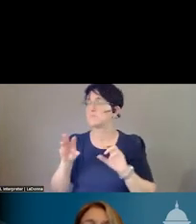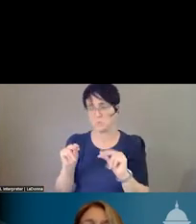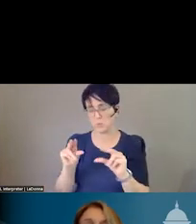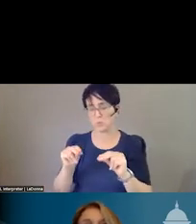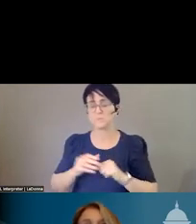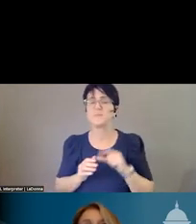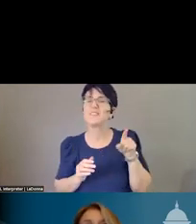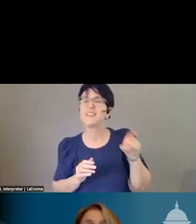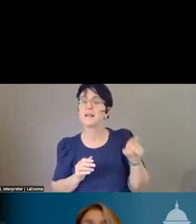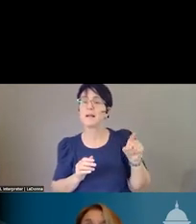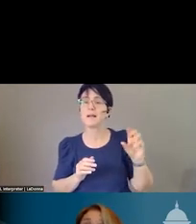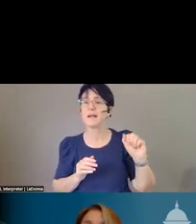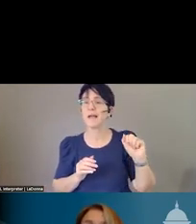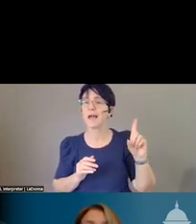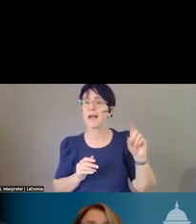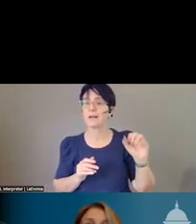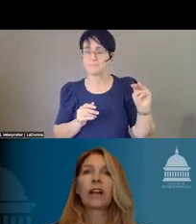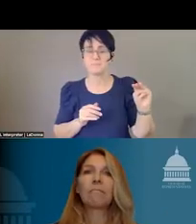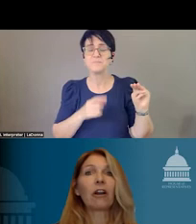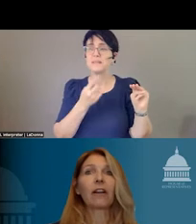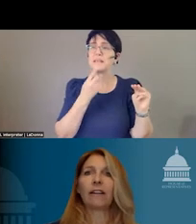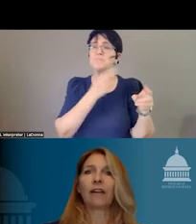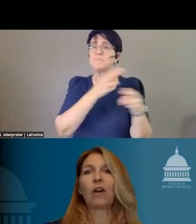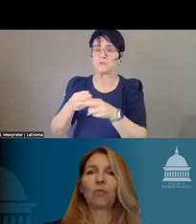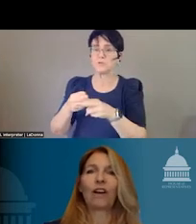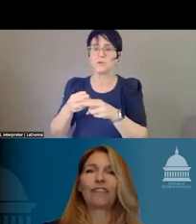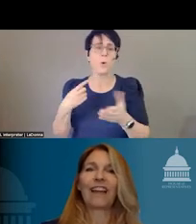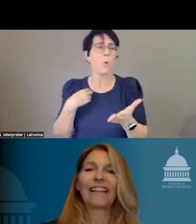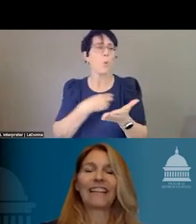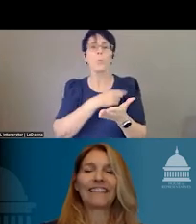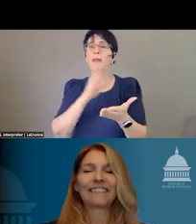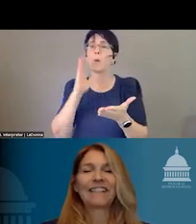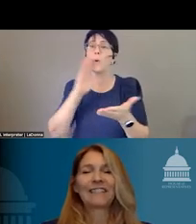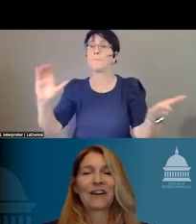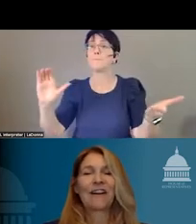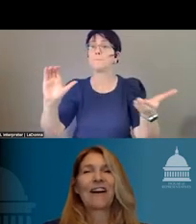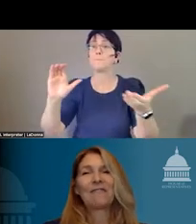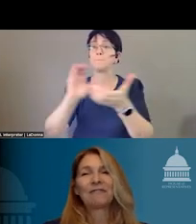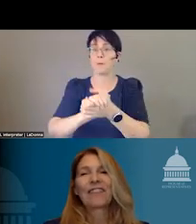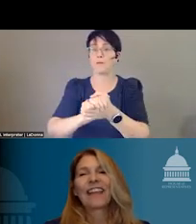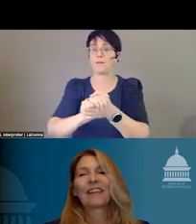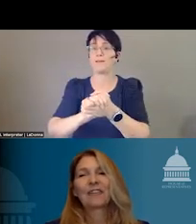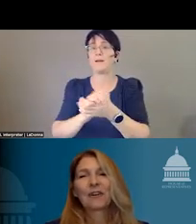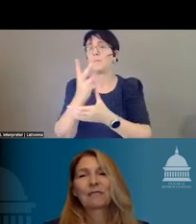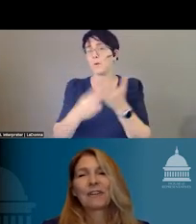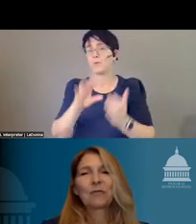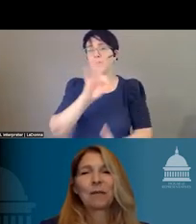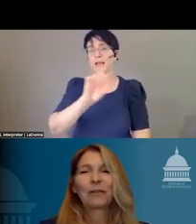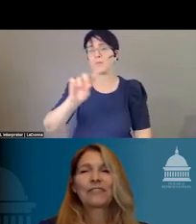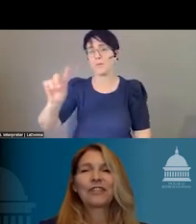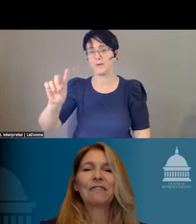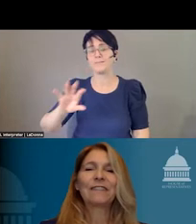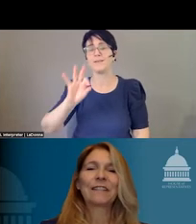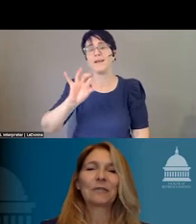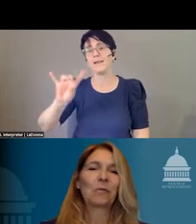coordinator, he said, you know, we're going to marry 911 and 988. So, and of course, when I told